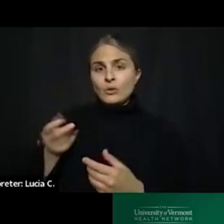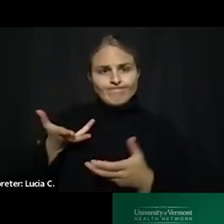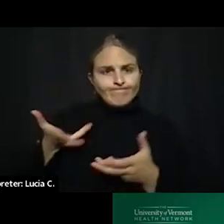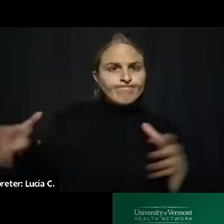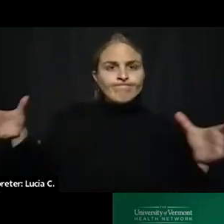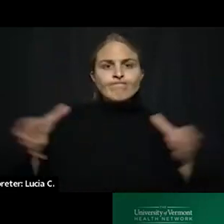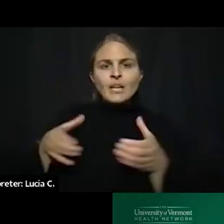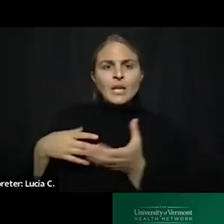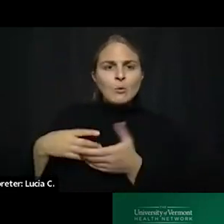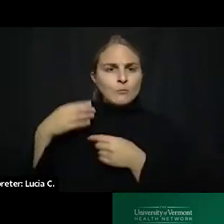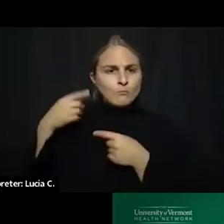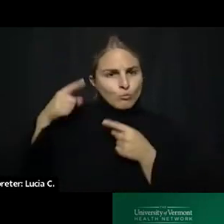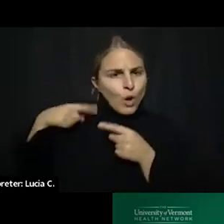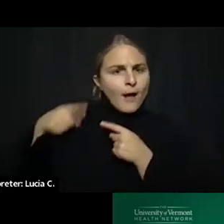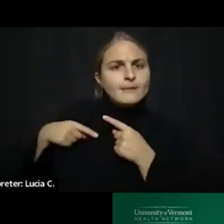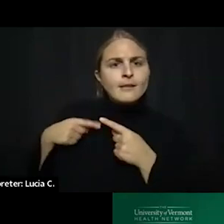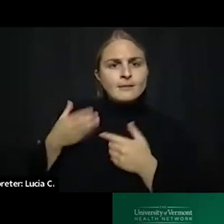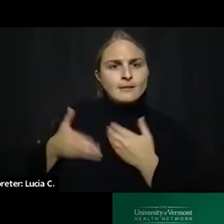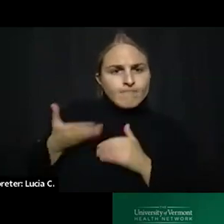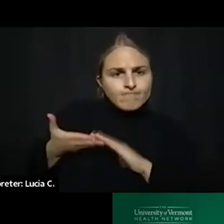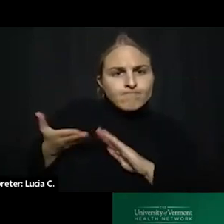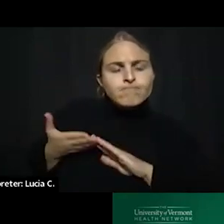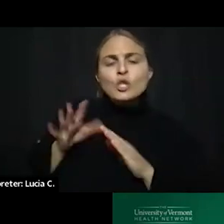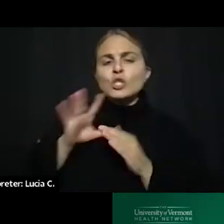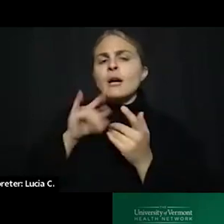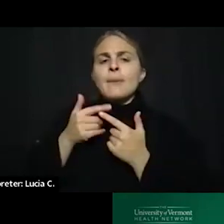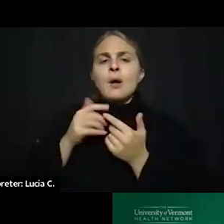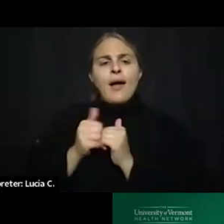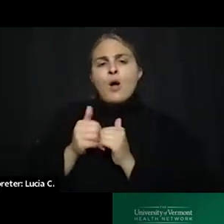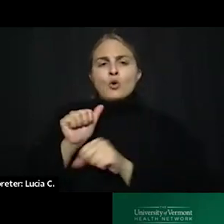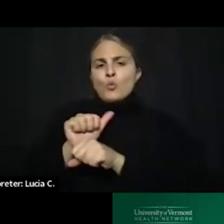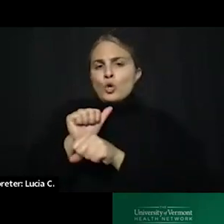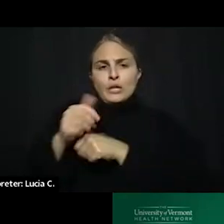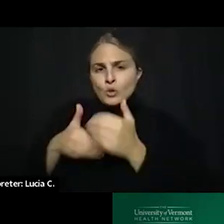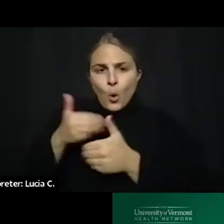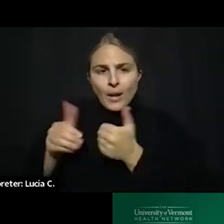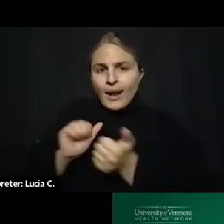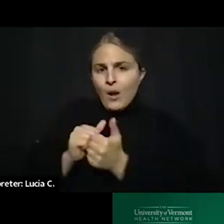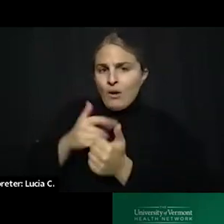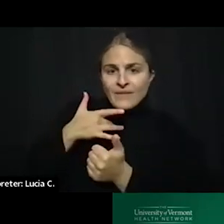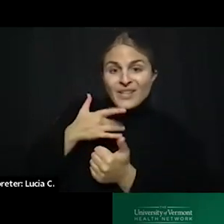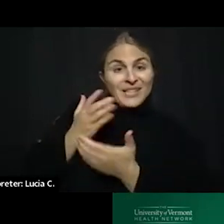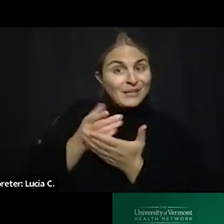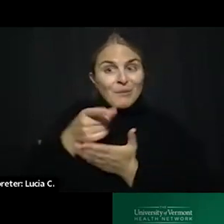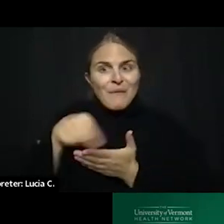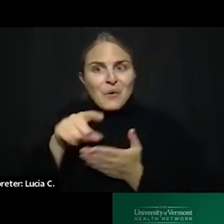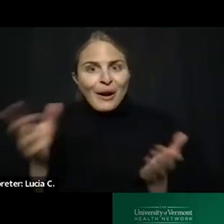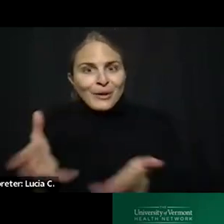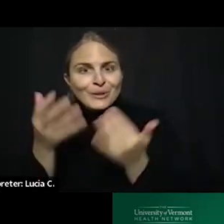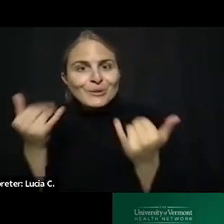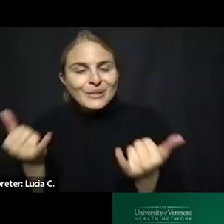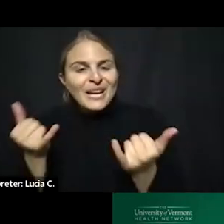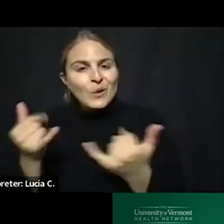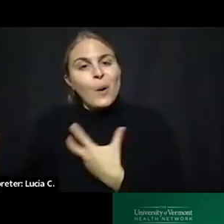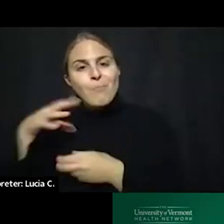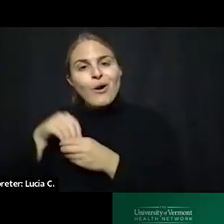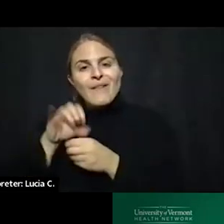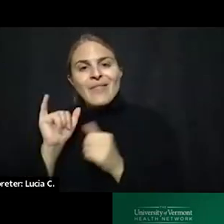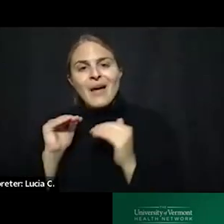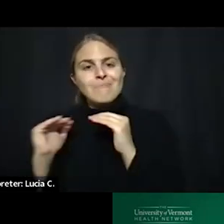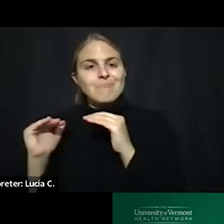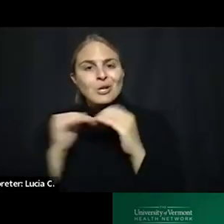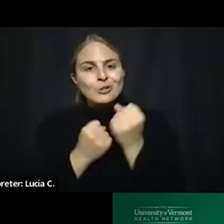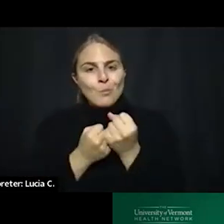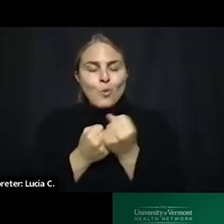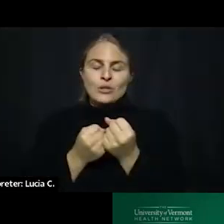going and what's coming up for them um and i see a few of you actually are here today that are engaged in peer support so i'm just excited